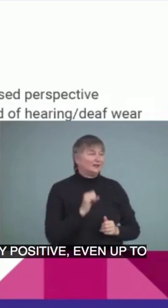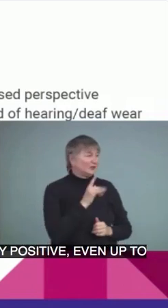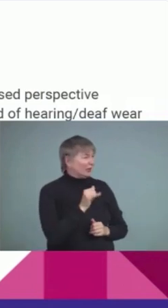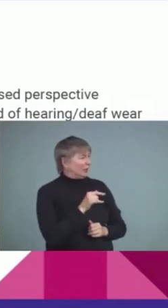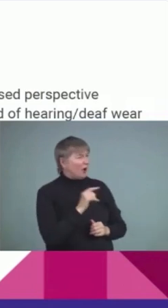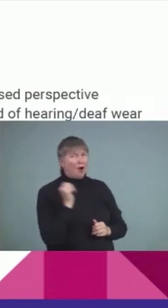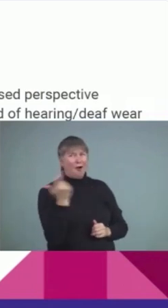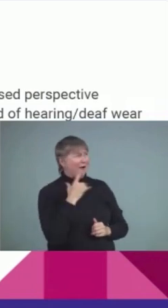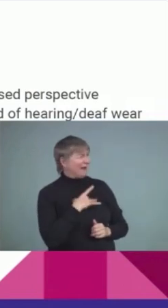doesn't like a party?